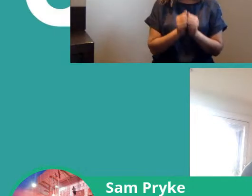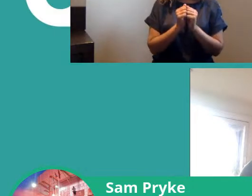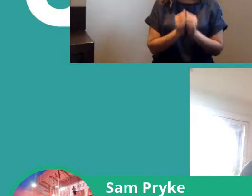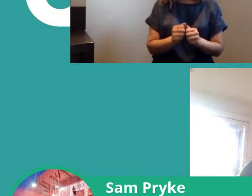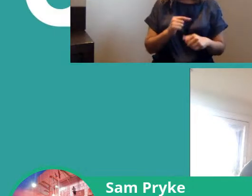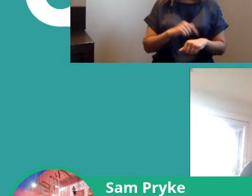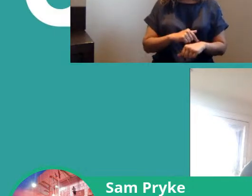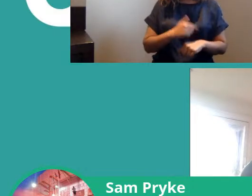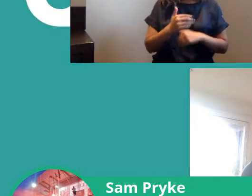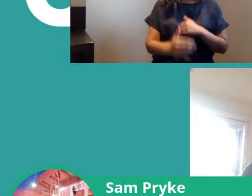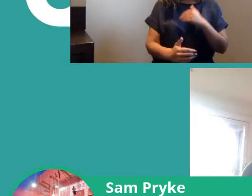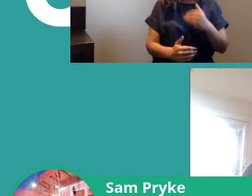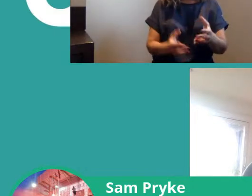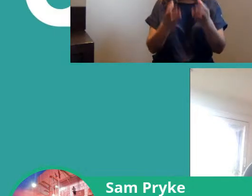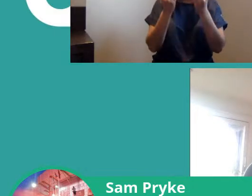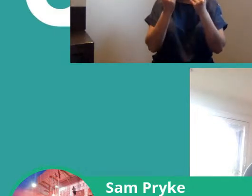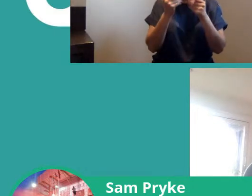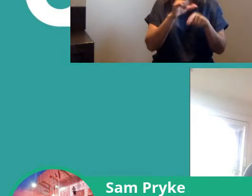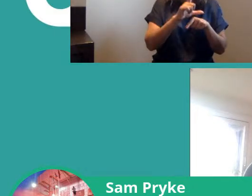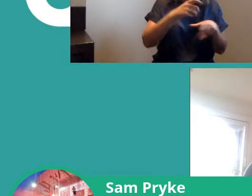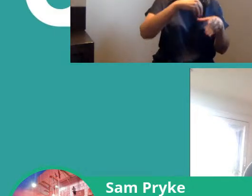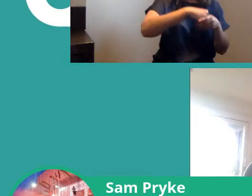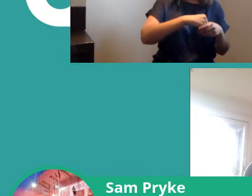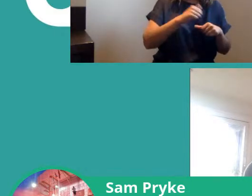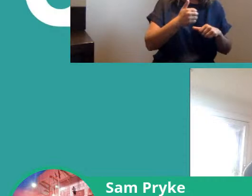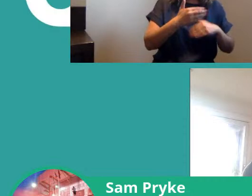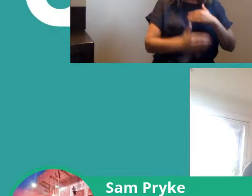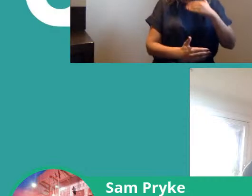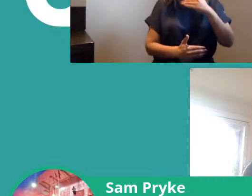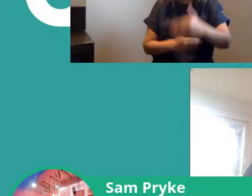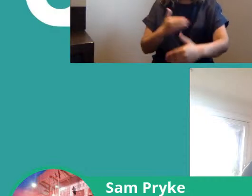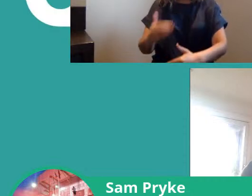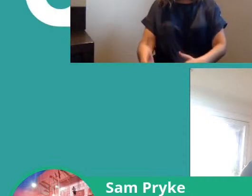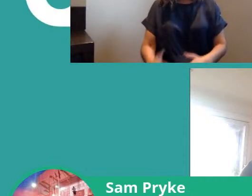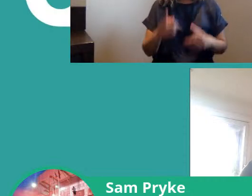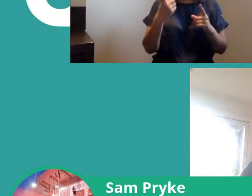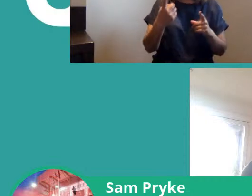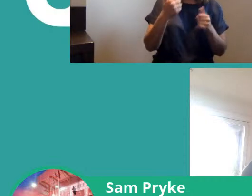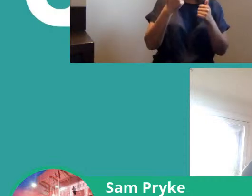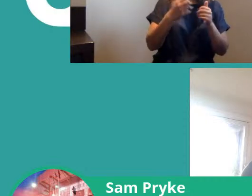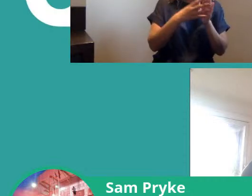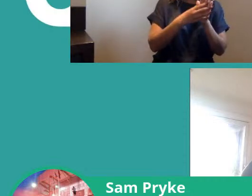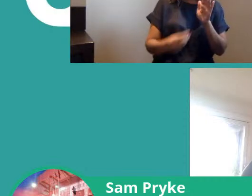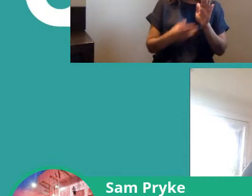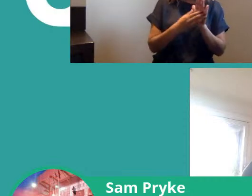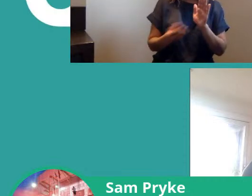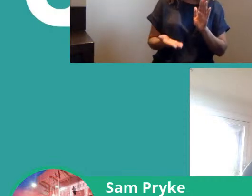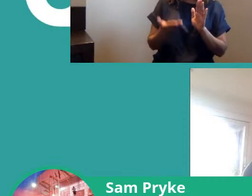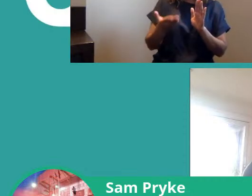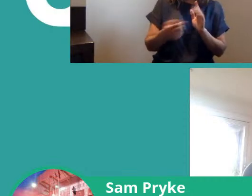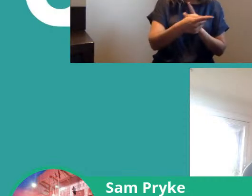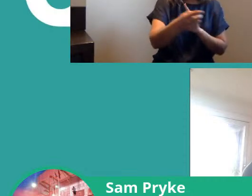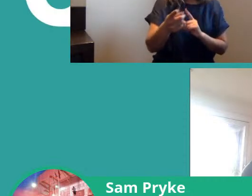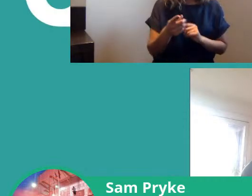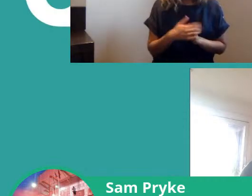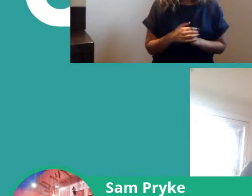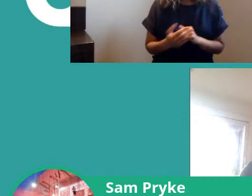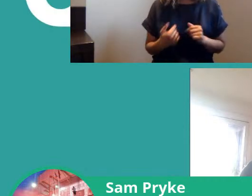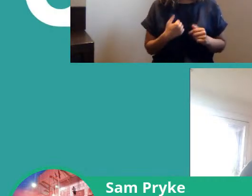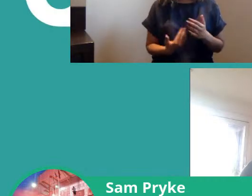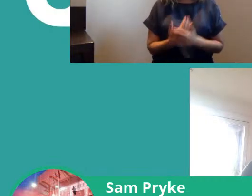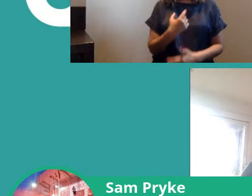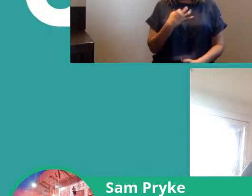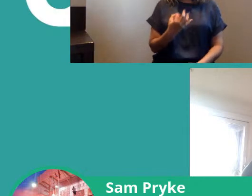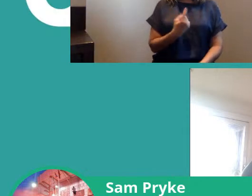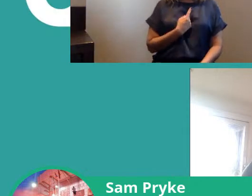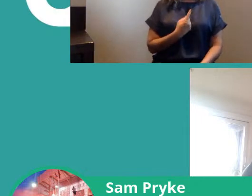absolutely worth it I think um one concrete example would be as um a new rep